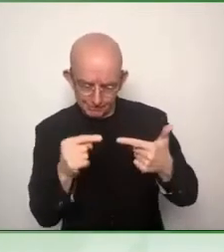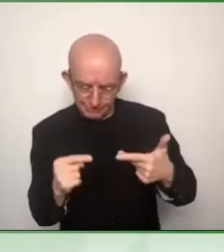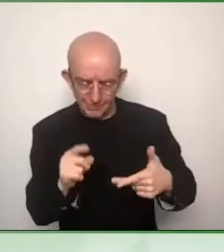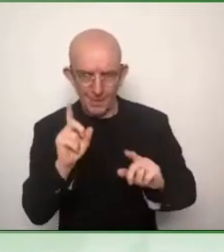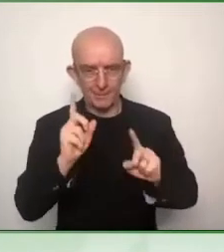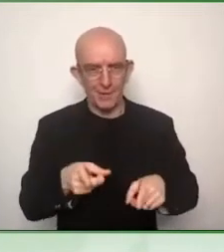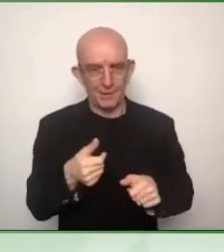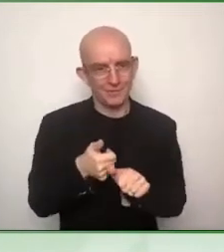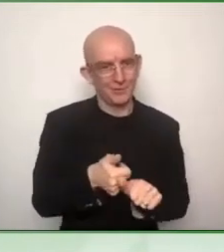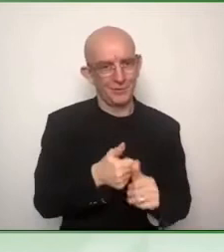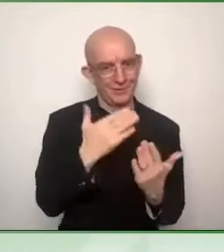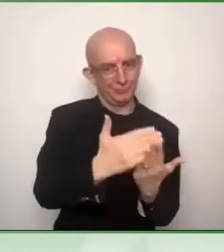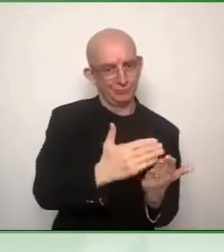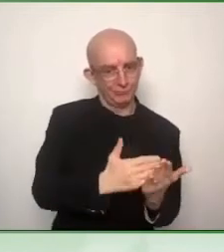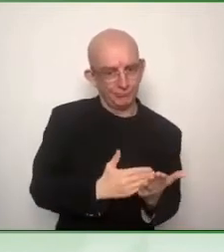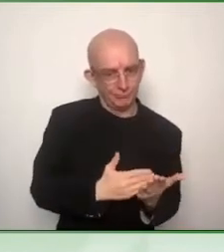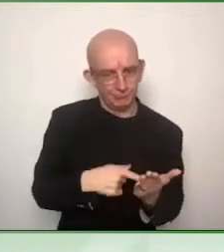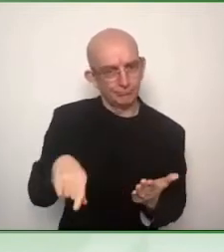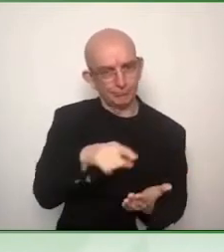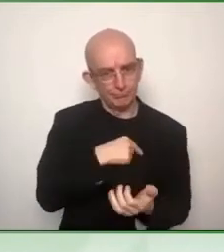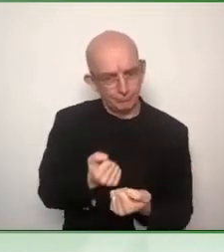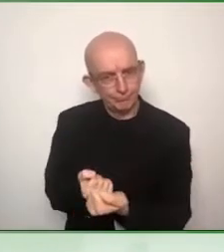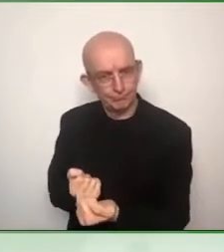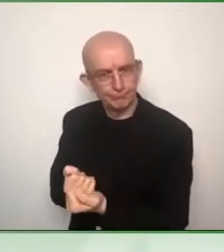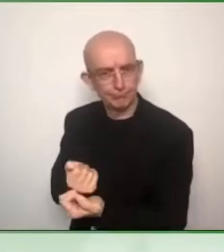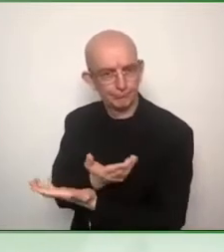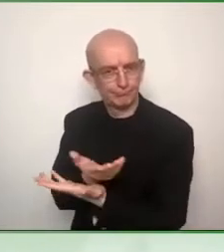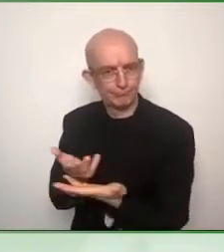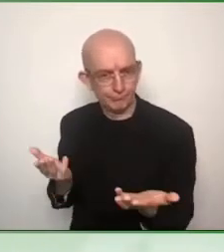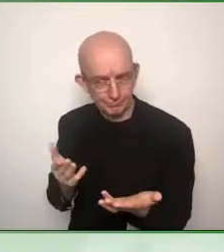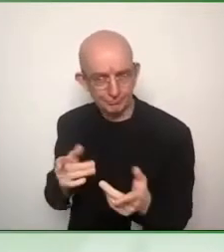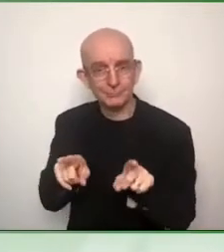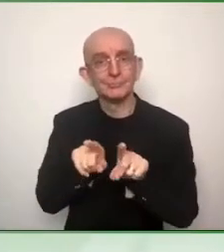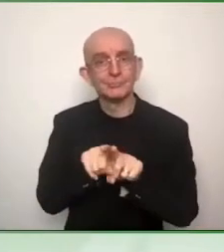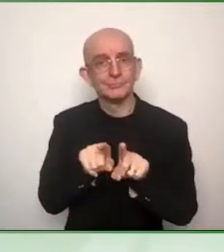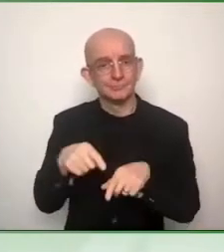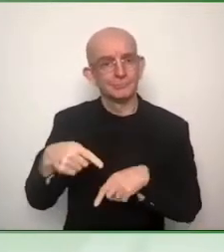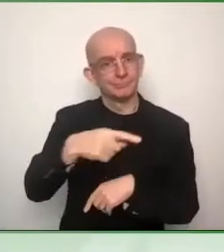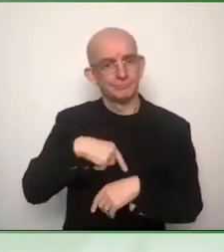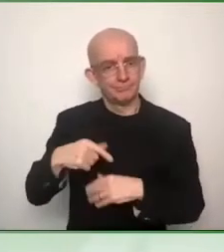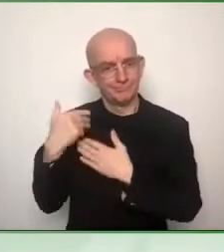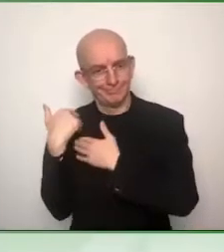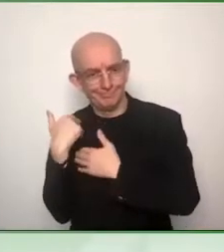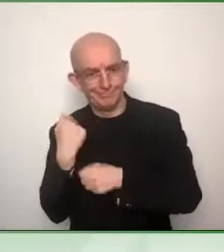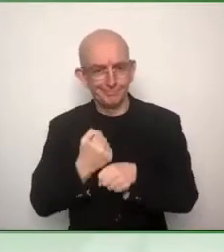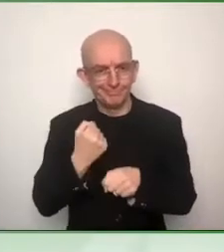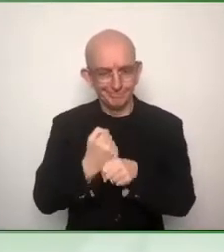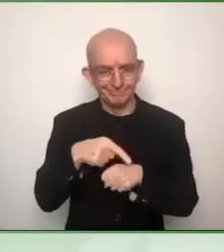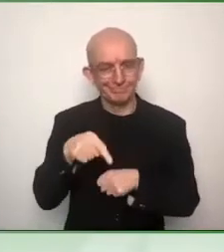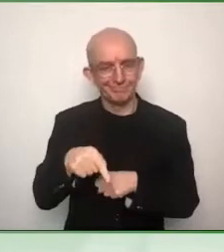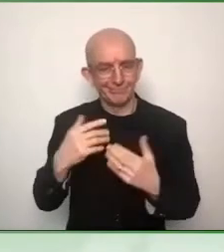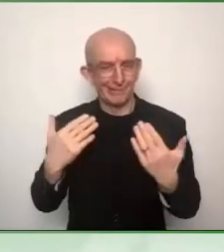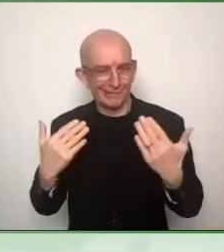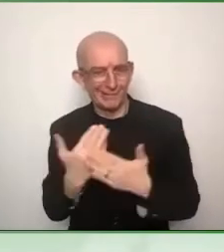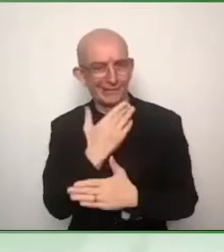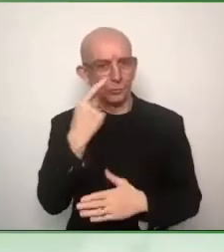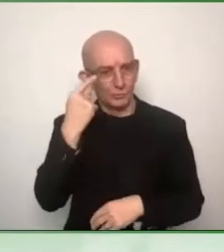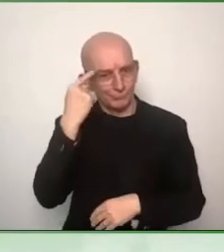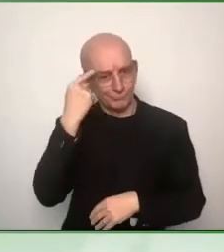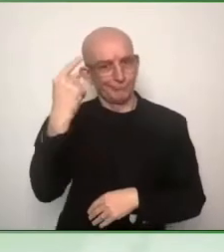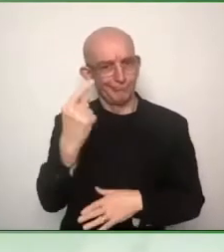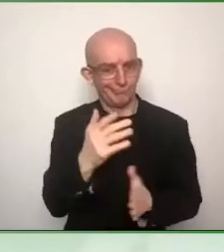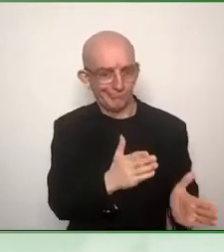announced in our very recently adopted strategy for the rights of persons with